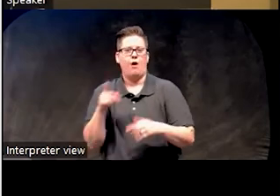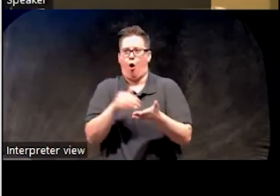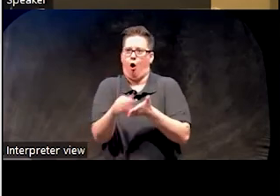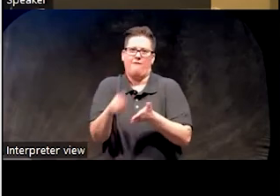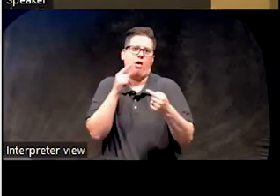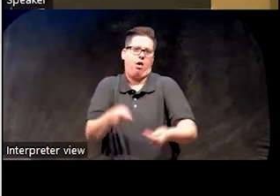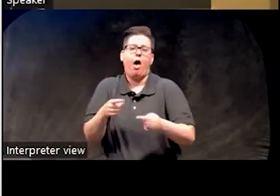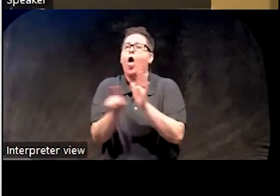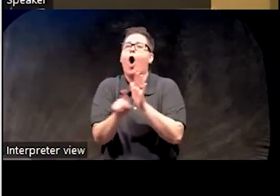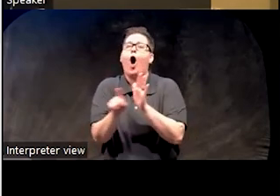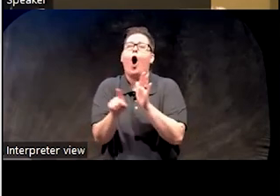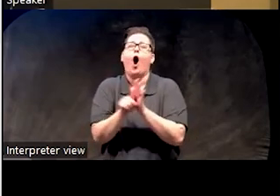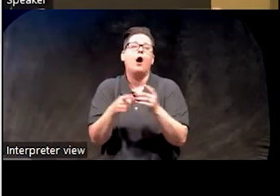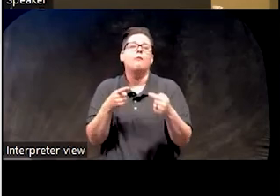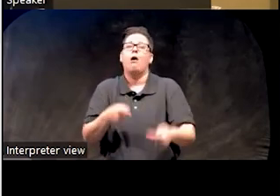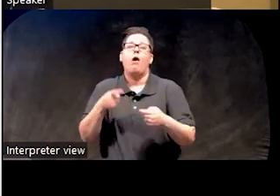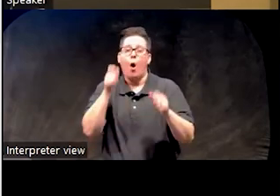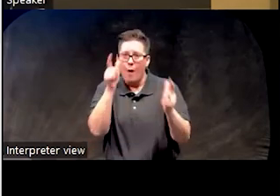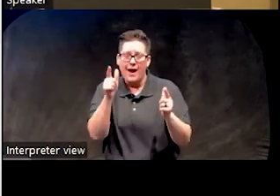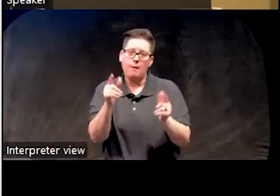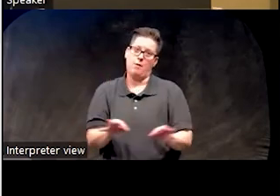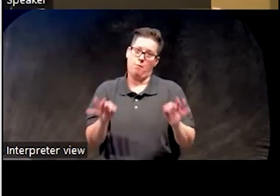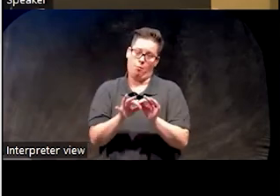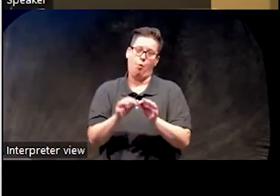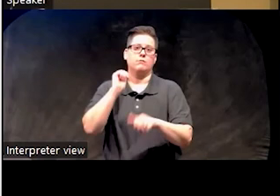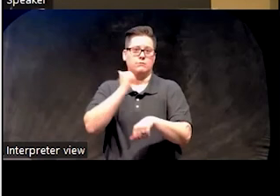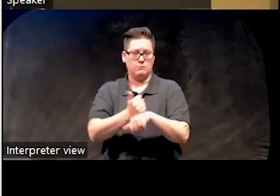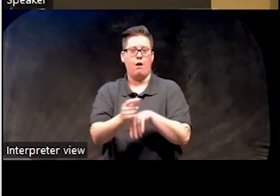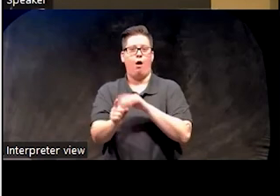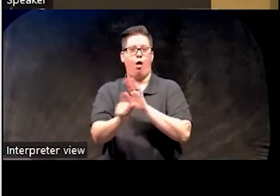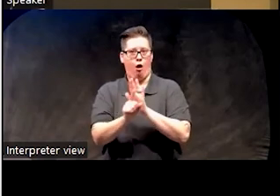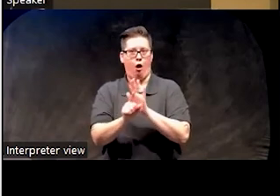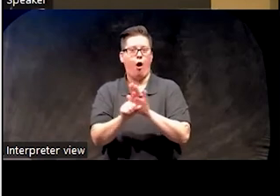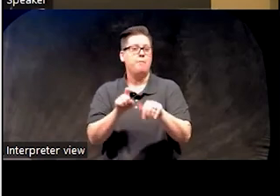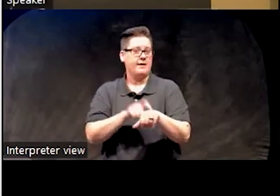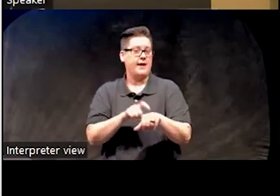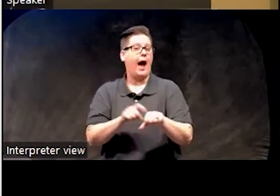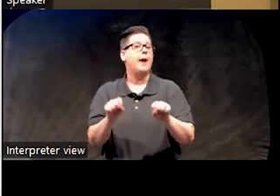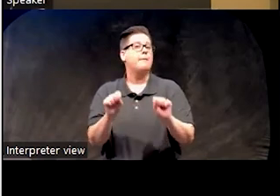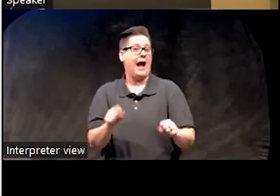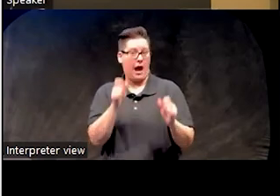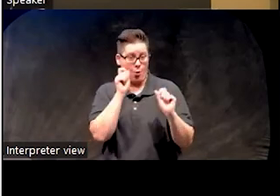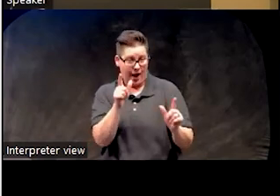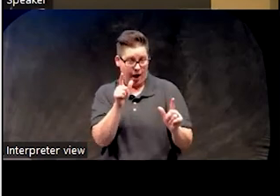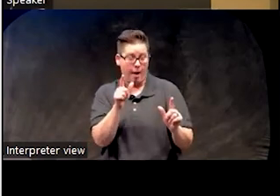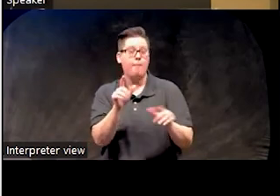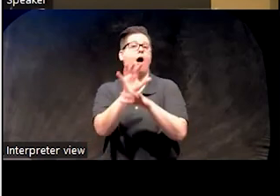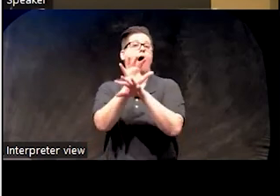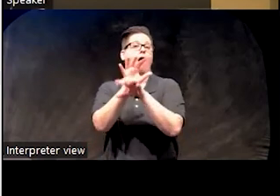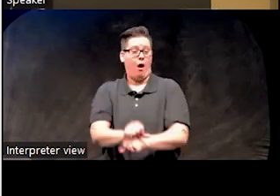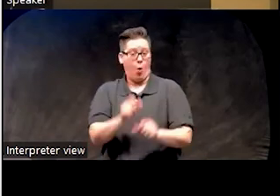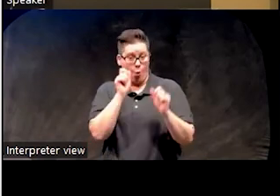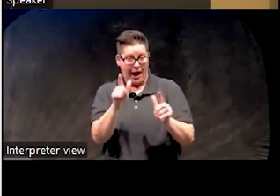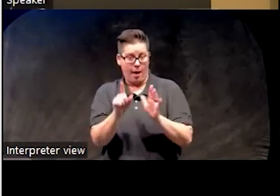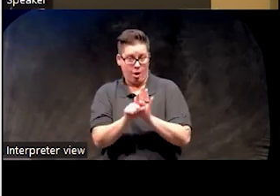waking up to alarms. So it's important to start with an alarm at a time that they're capable of waking up so they can get into the habit of